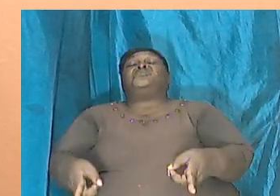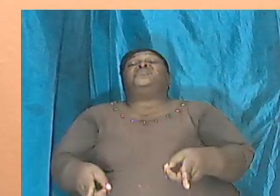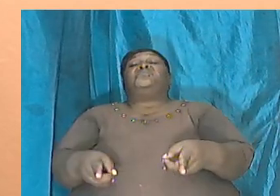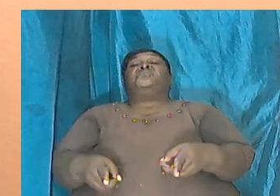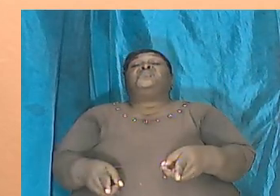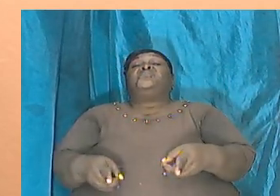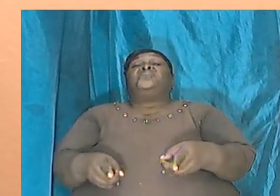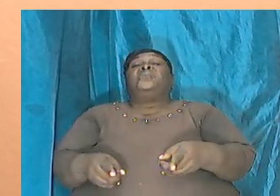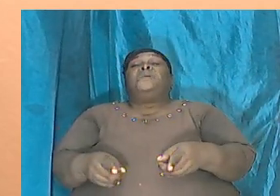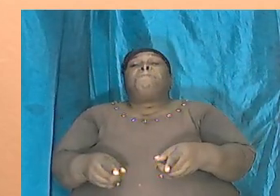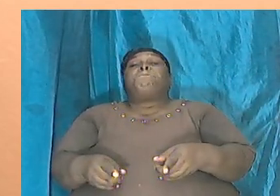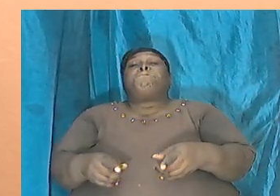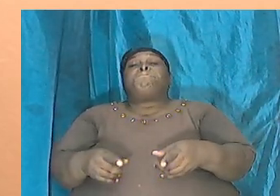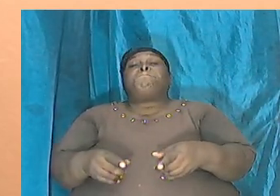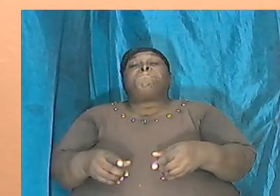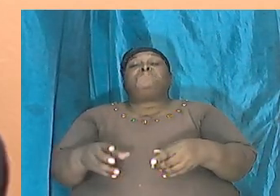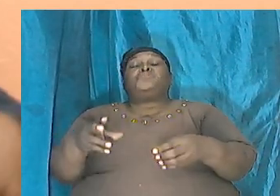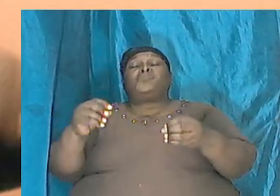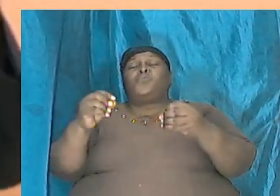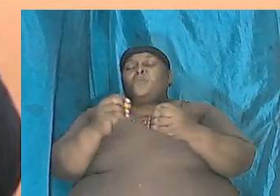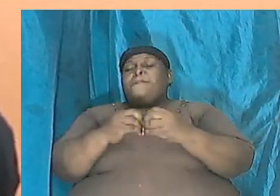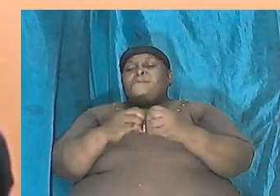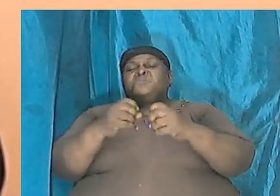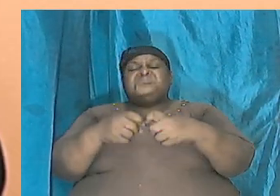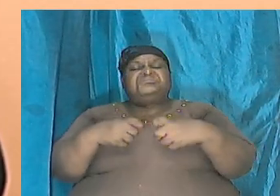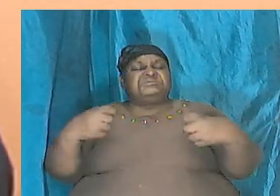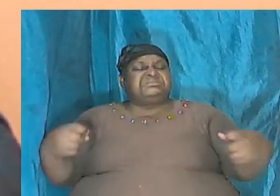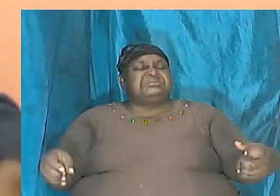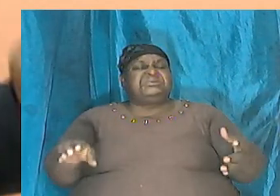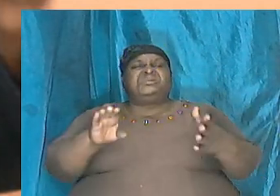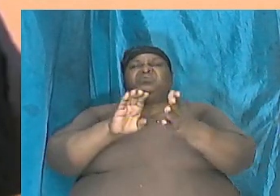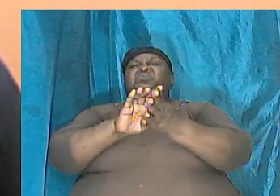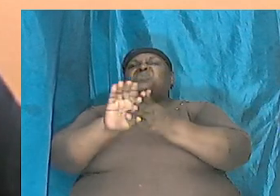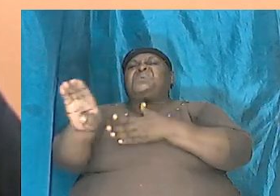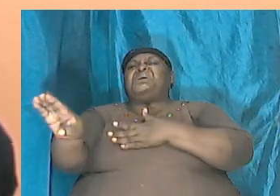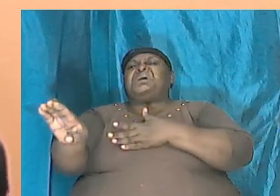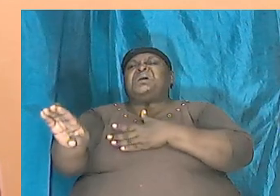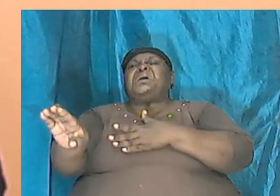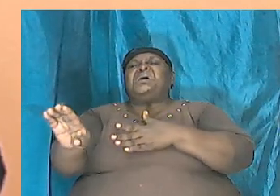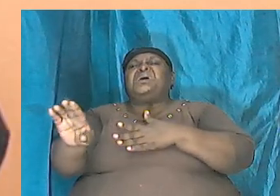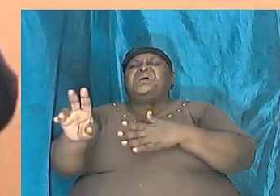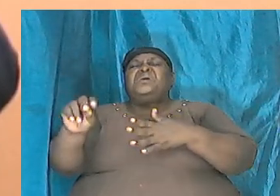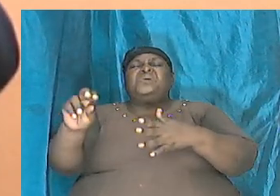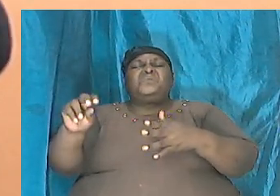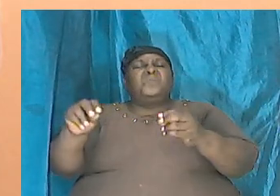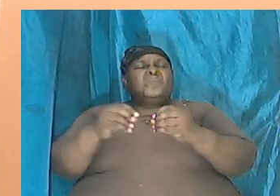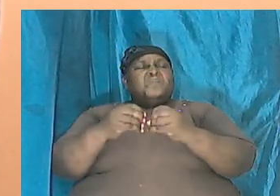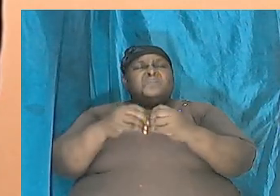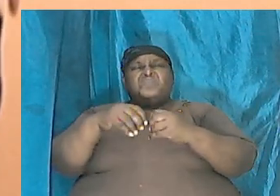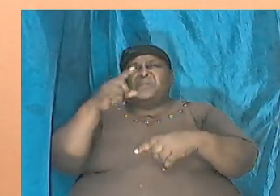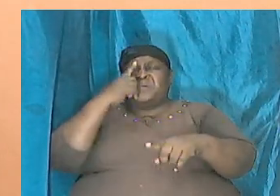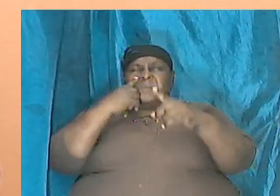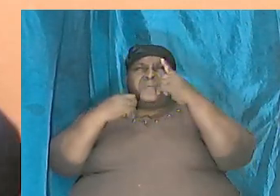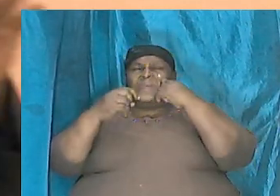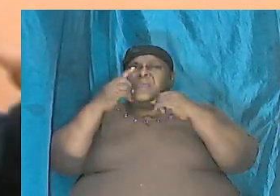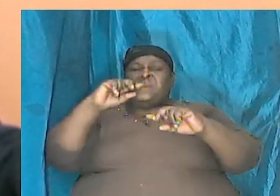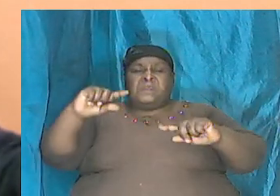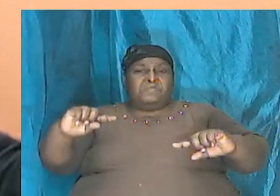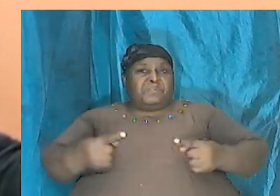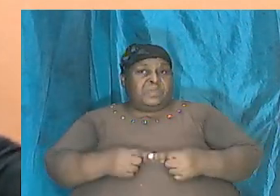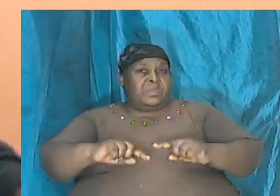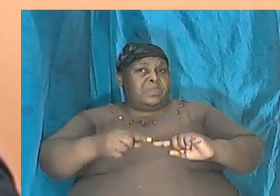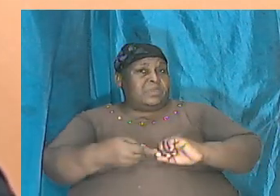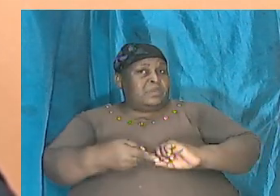eternity where there will be no more sin, there will be no more crying, there will be no more pain because the former things are